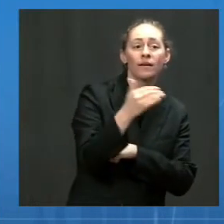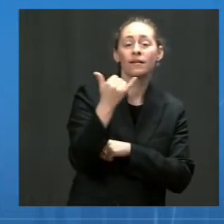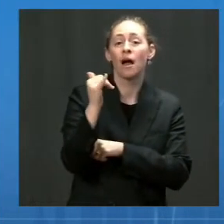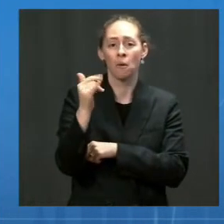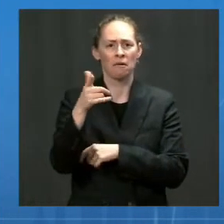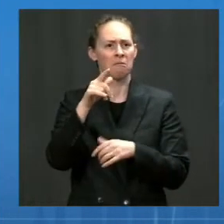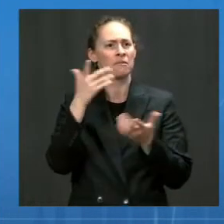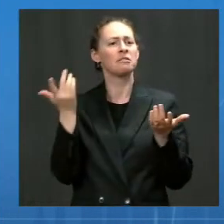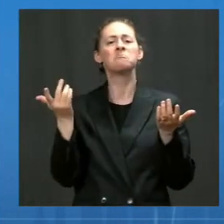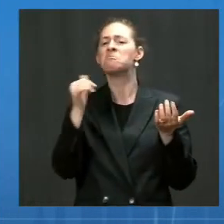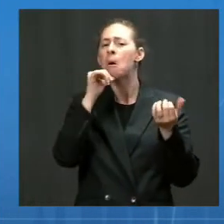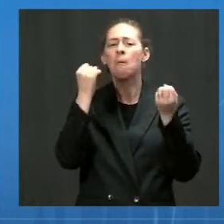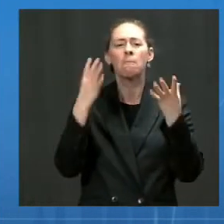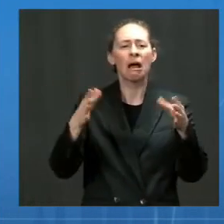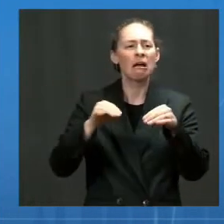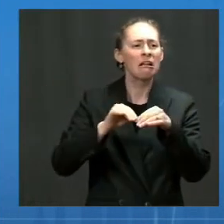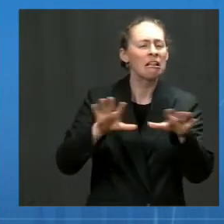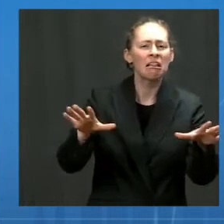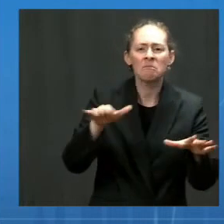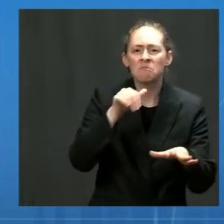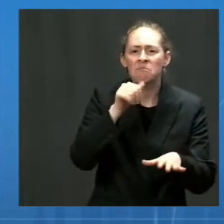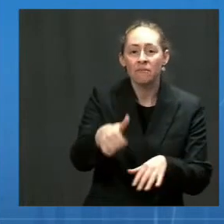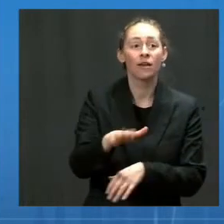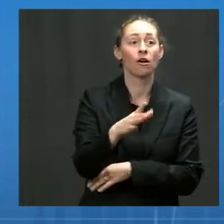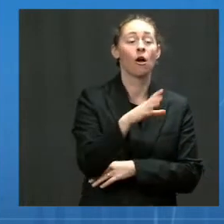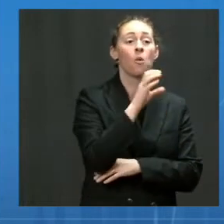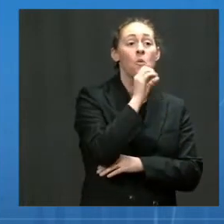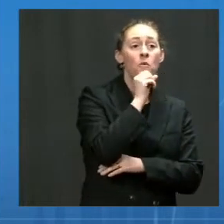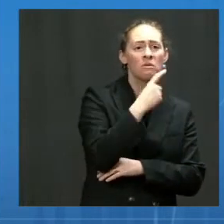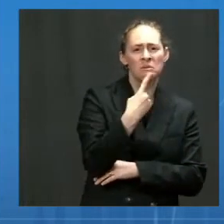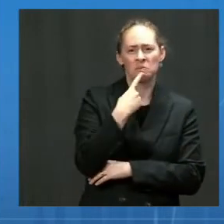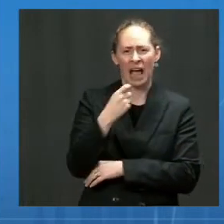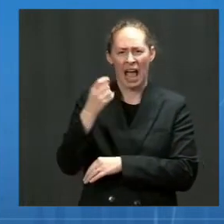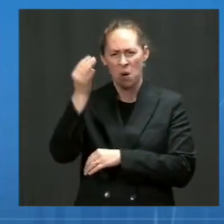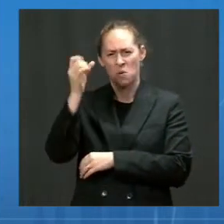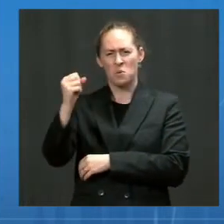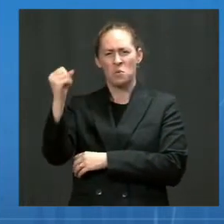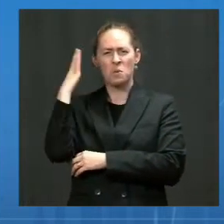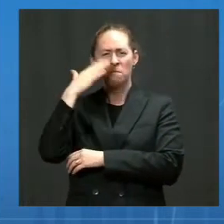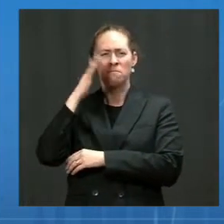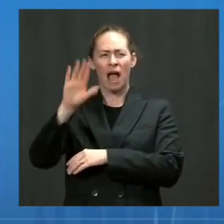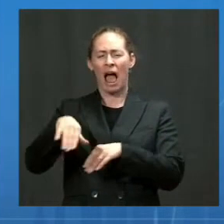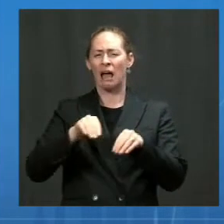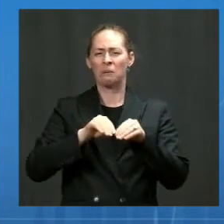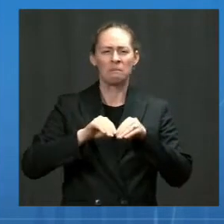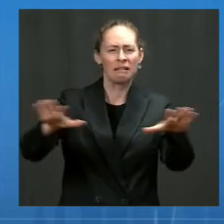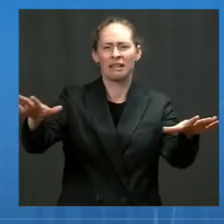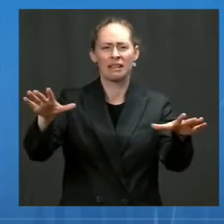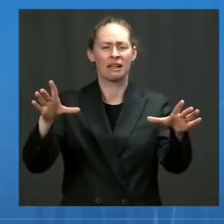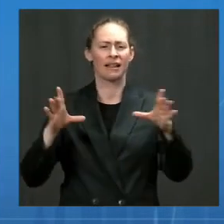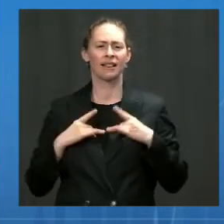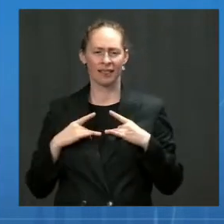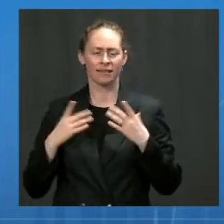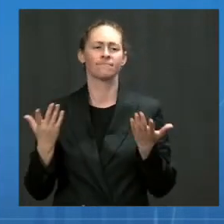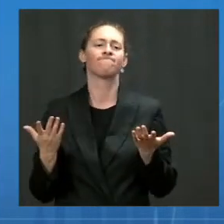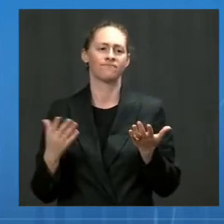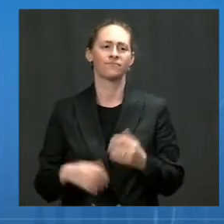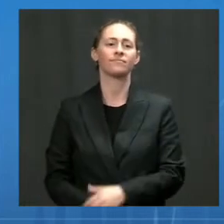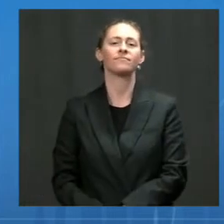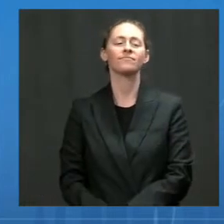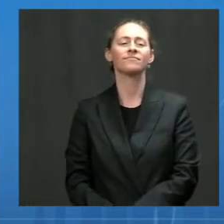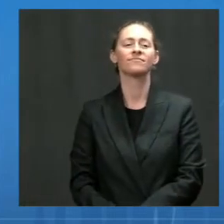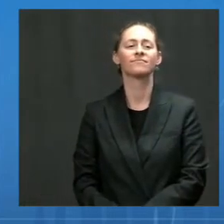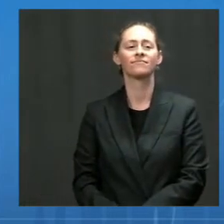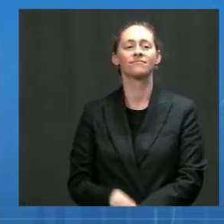The orange and red counties have substantial to high transmission. On the left, you can see where we were just a short month